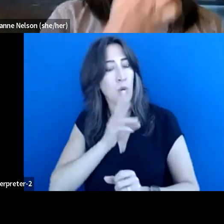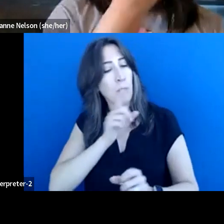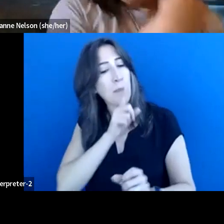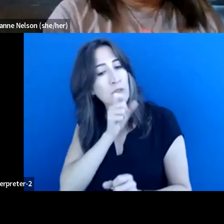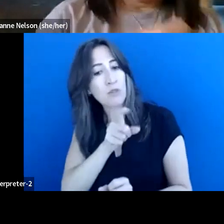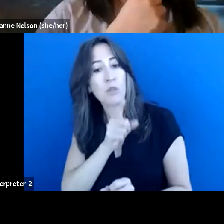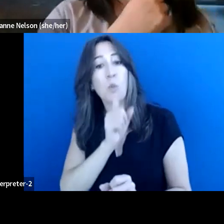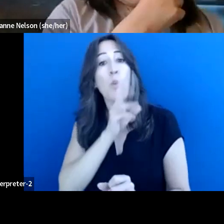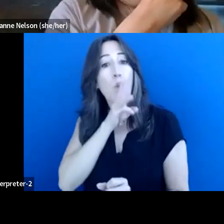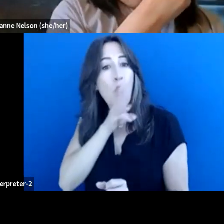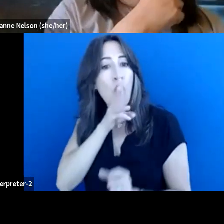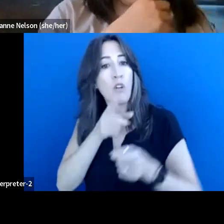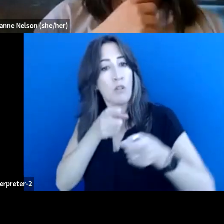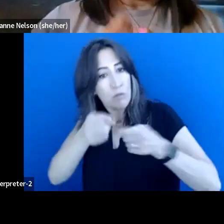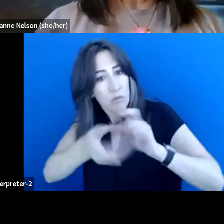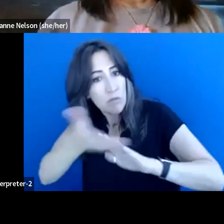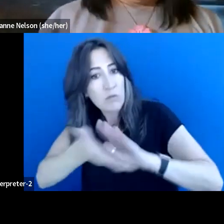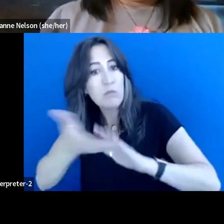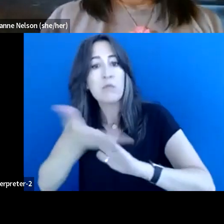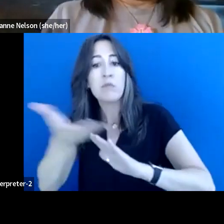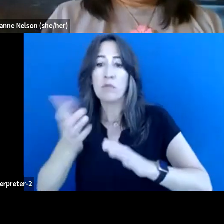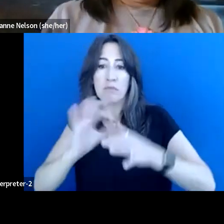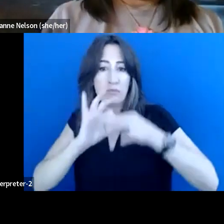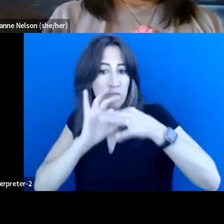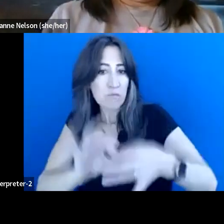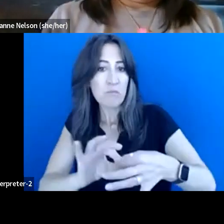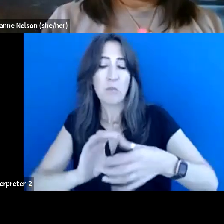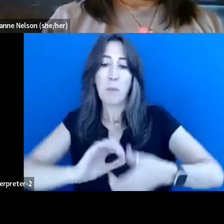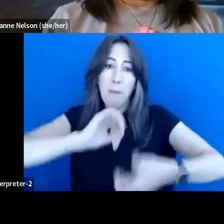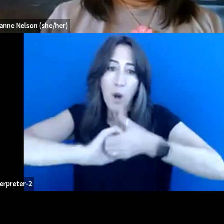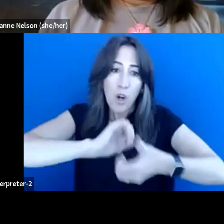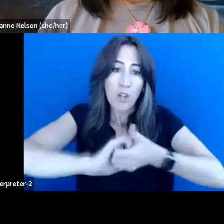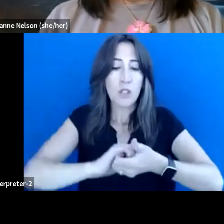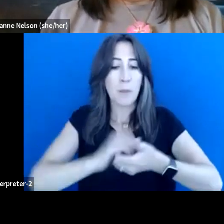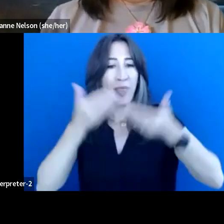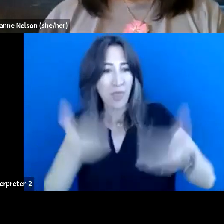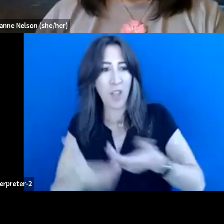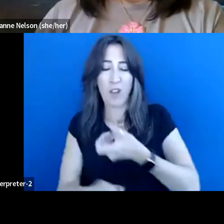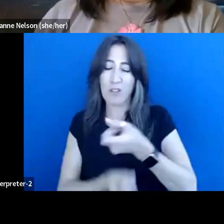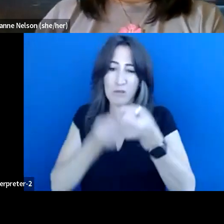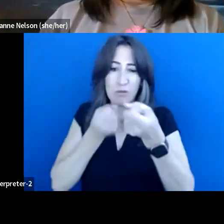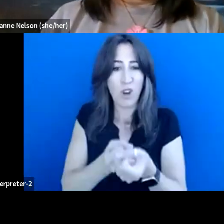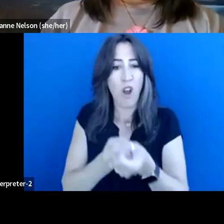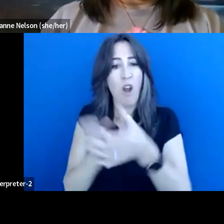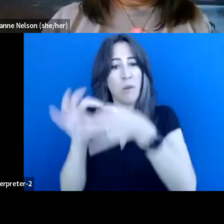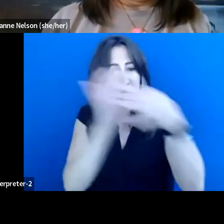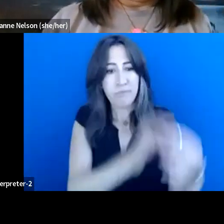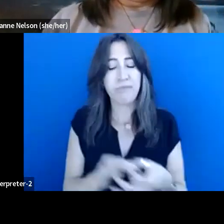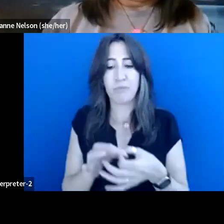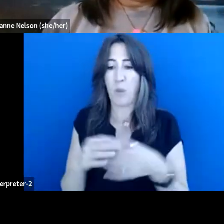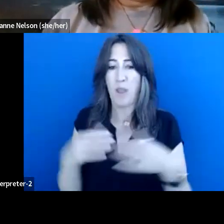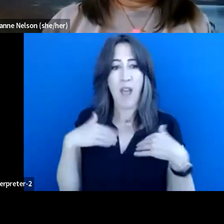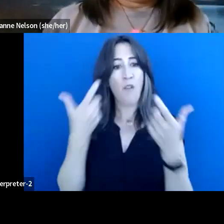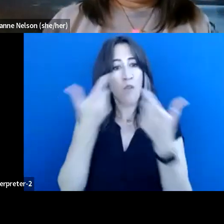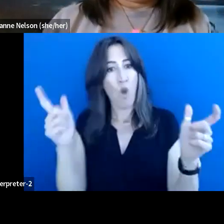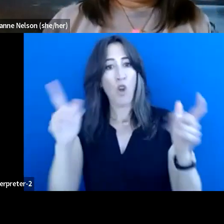partnerships are there, they're strong, they're providing us with those larger networks that we need and